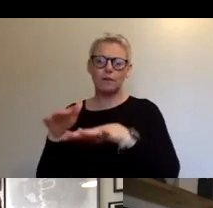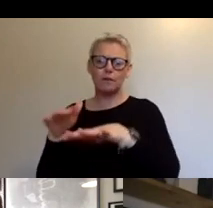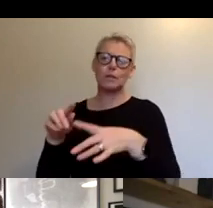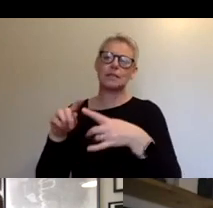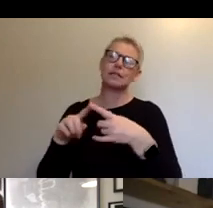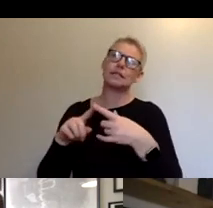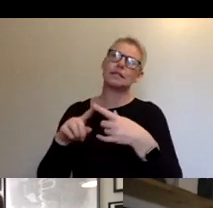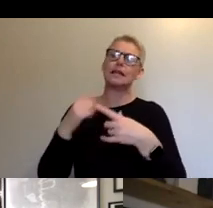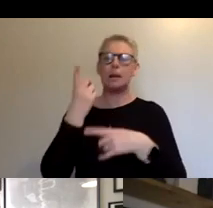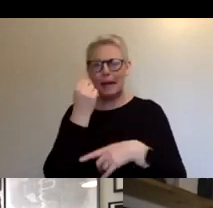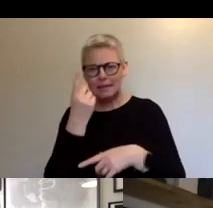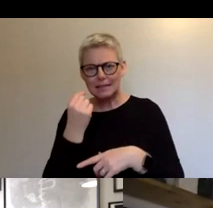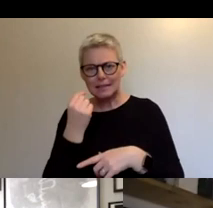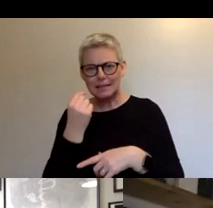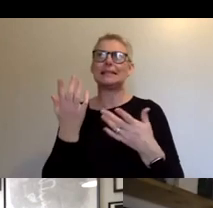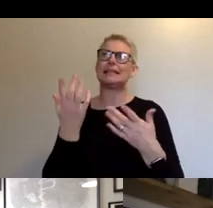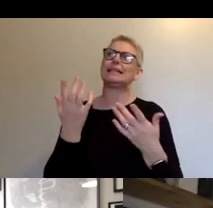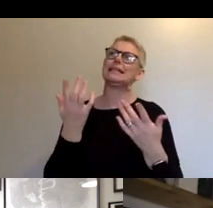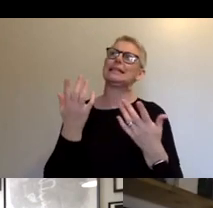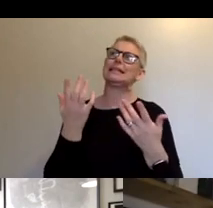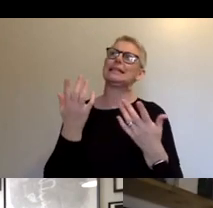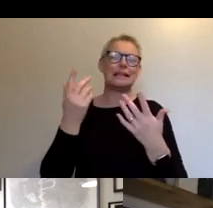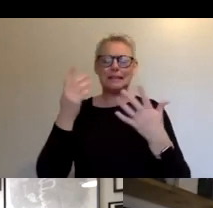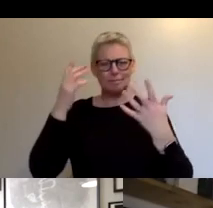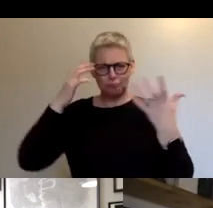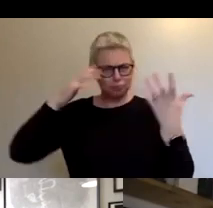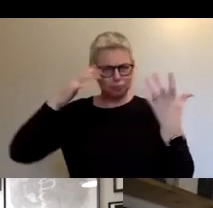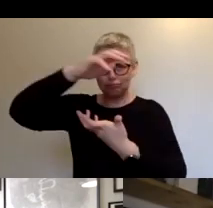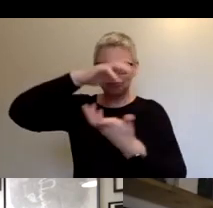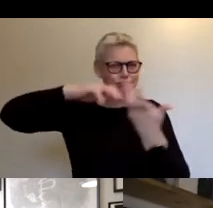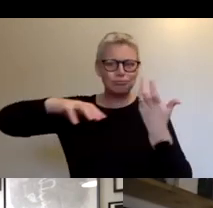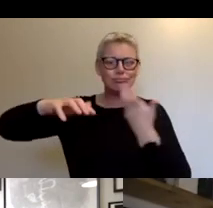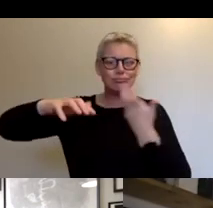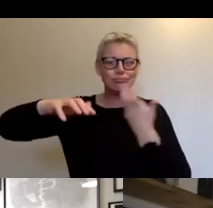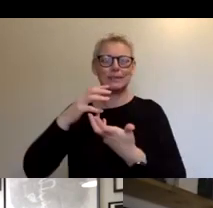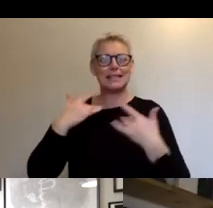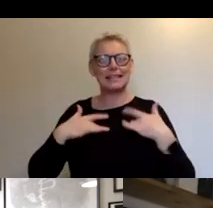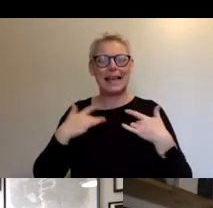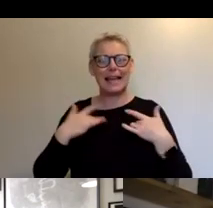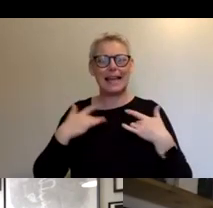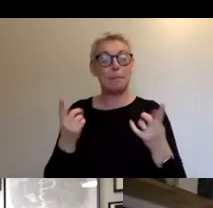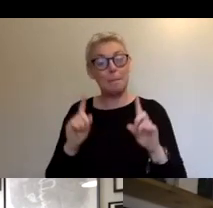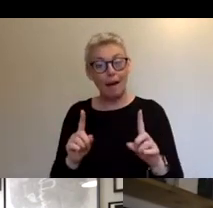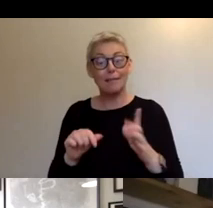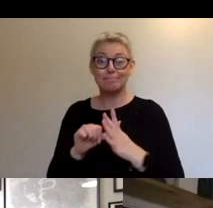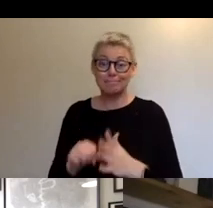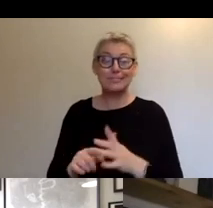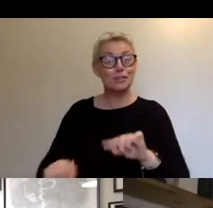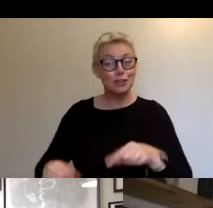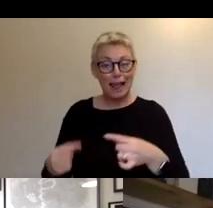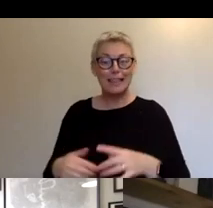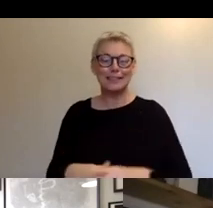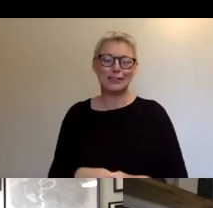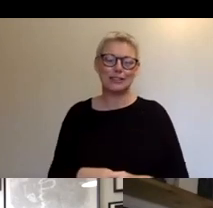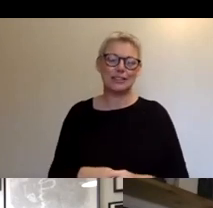design at the moment, um, is, is pretty exciting. Catherine, we, I'm going to draw this event to a close by, um,